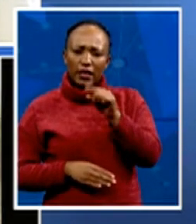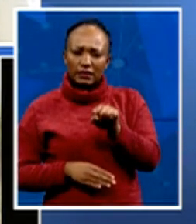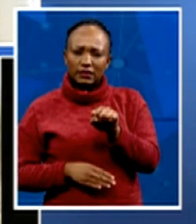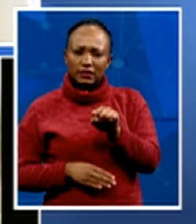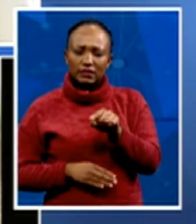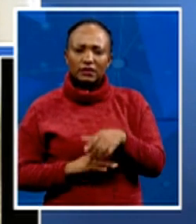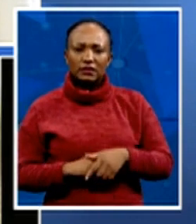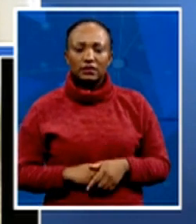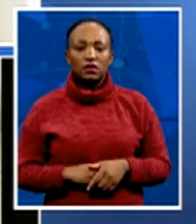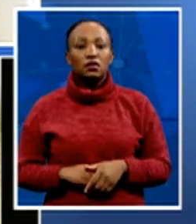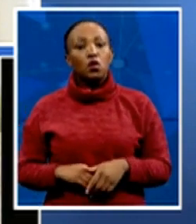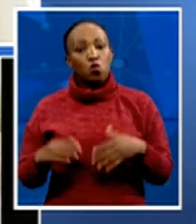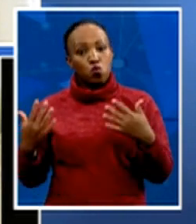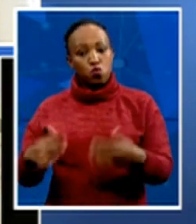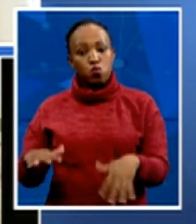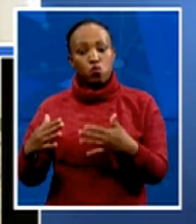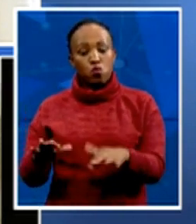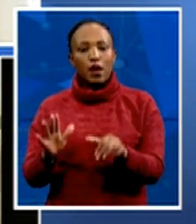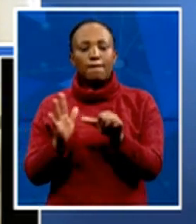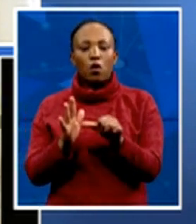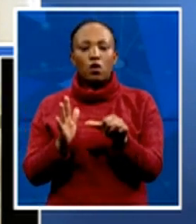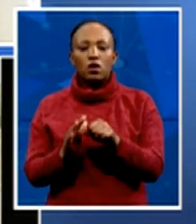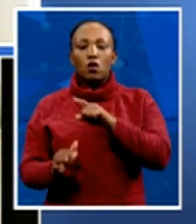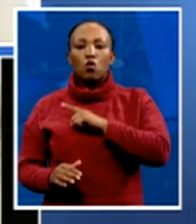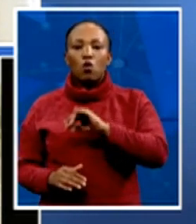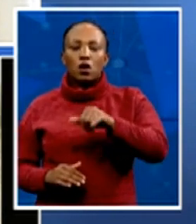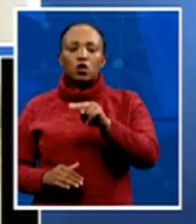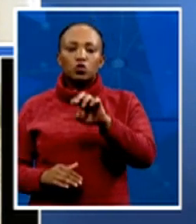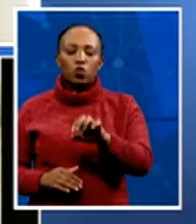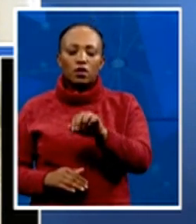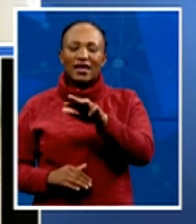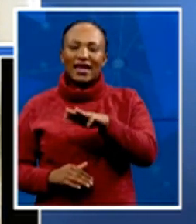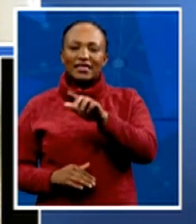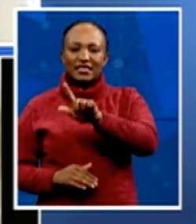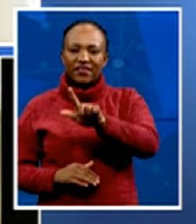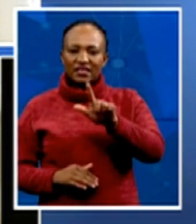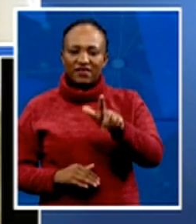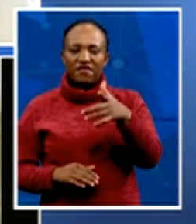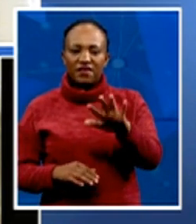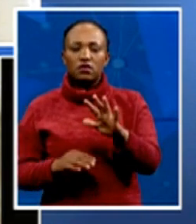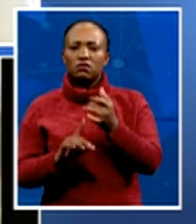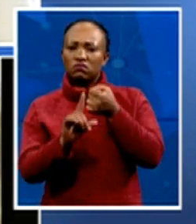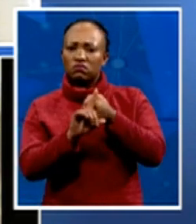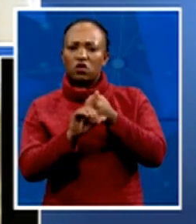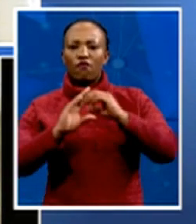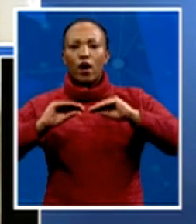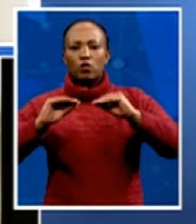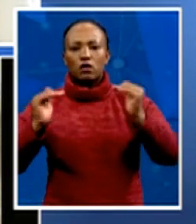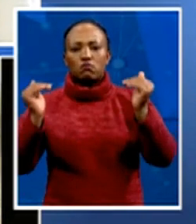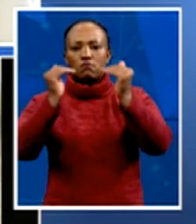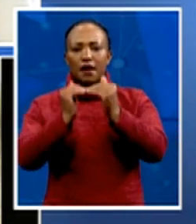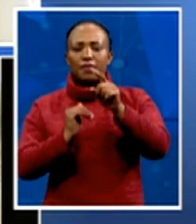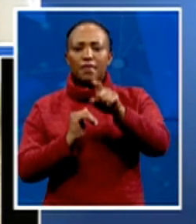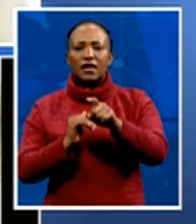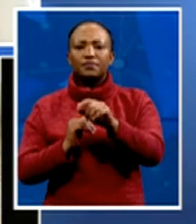point of June 1976 was the fight for quality education. Ntoko Zissi, please help us conclude this conversation.